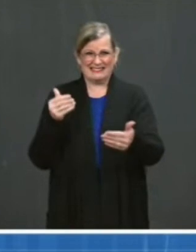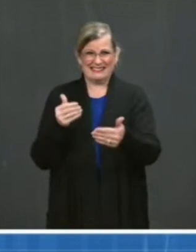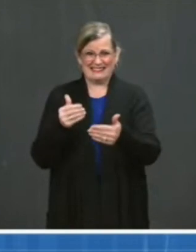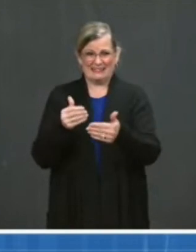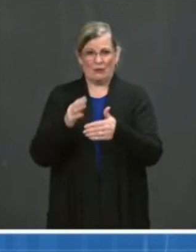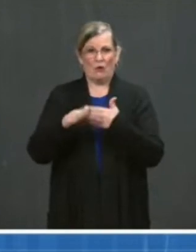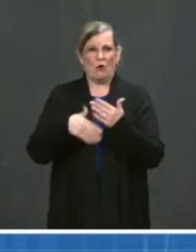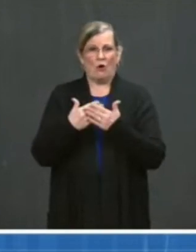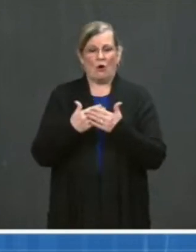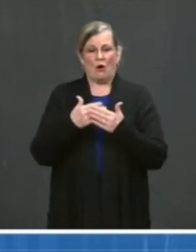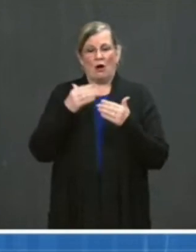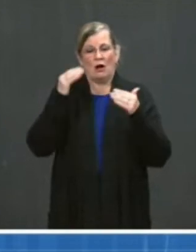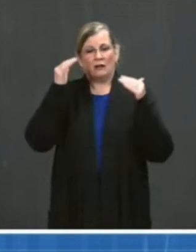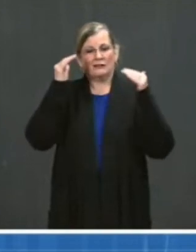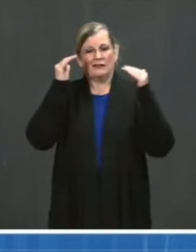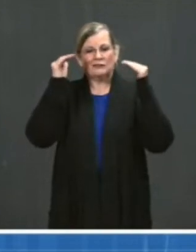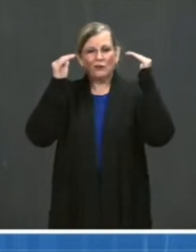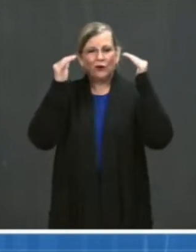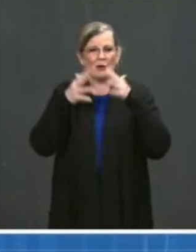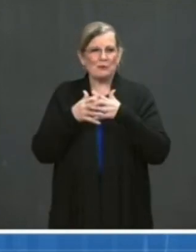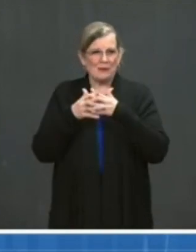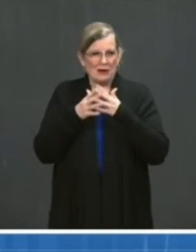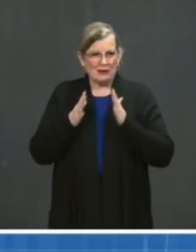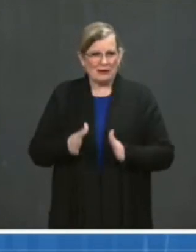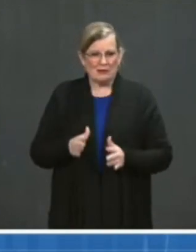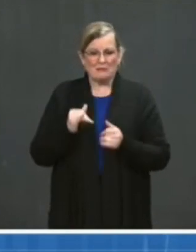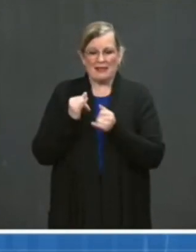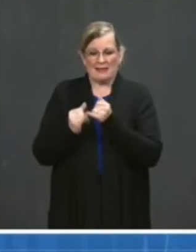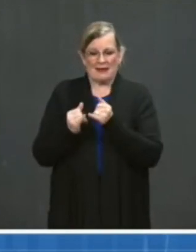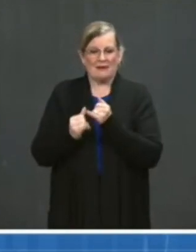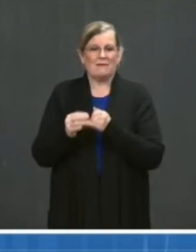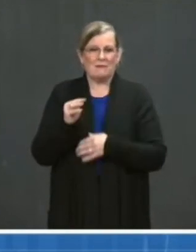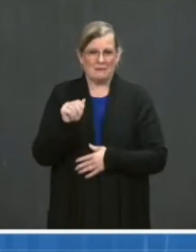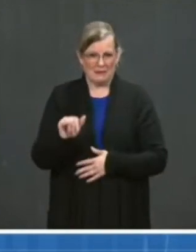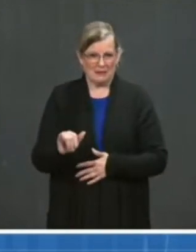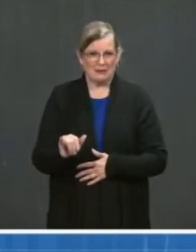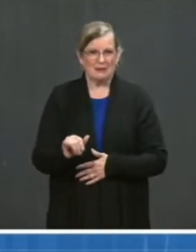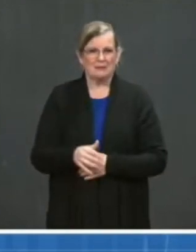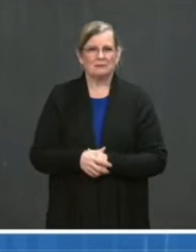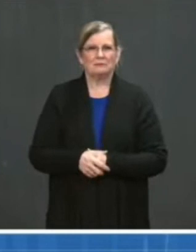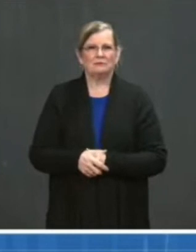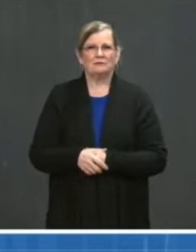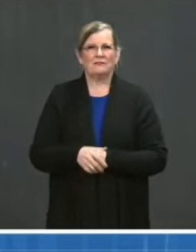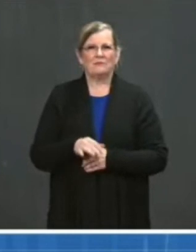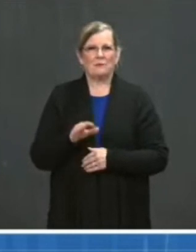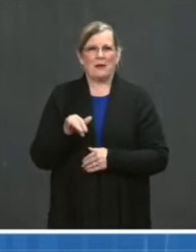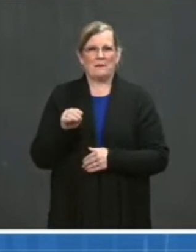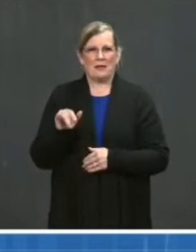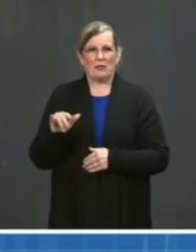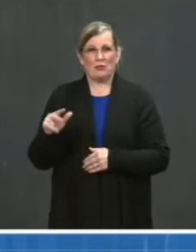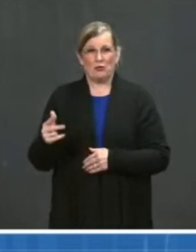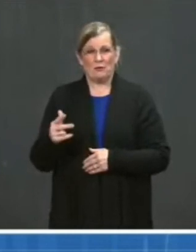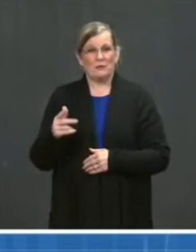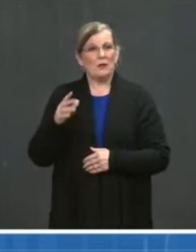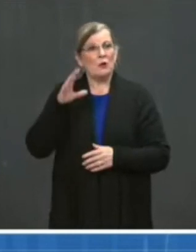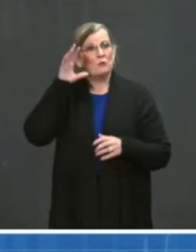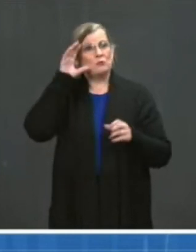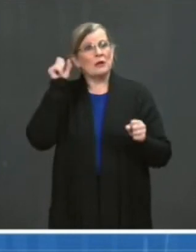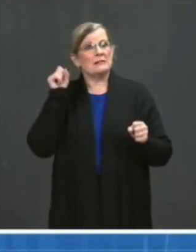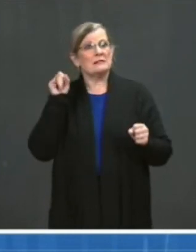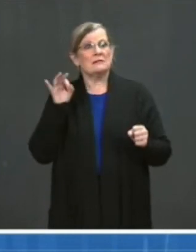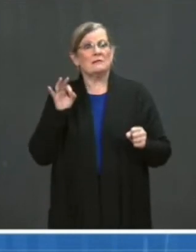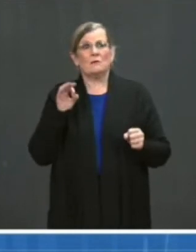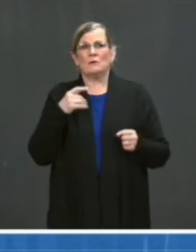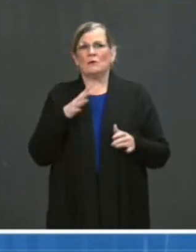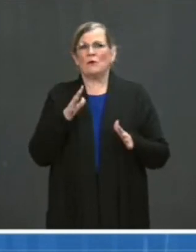Let me close by reiterating what the President said at the start of the week. We are in a life-and-death race against the